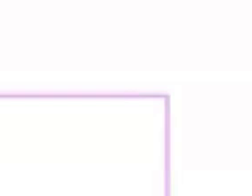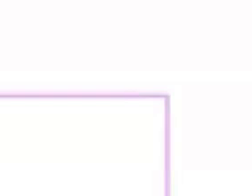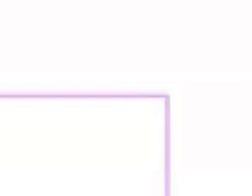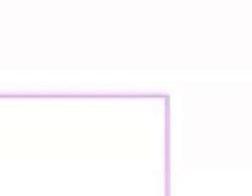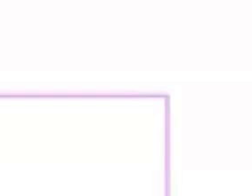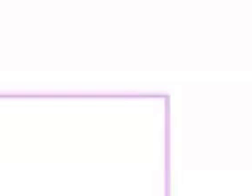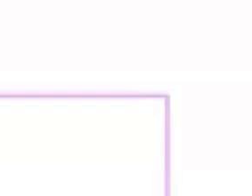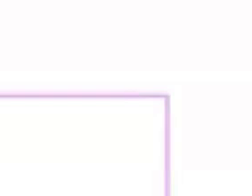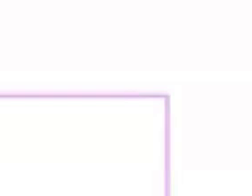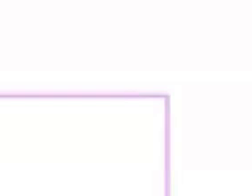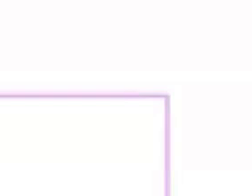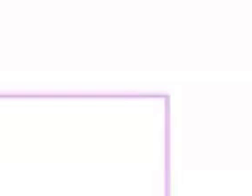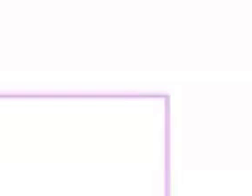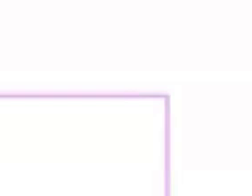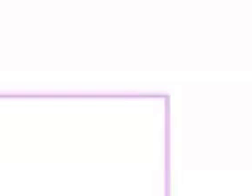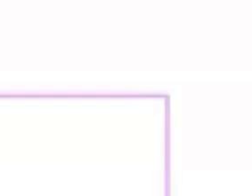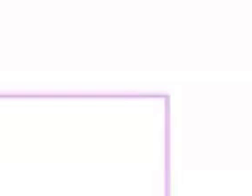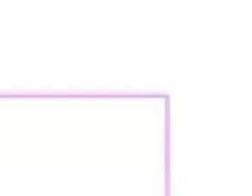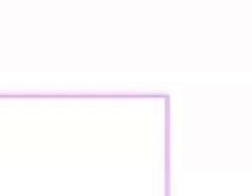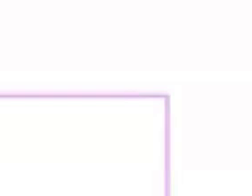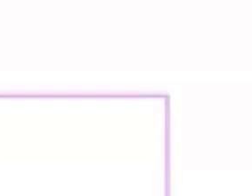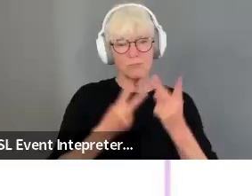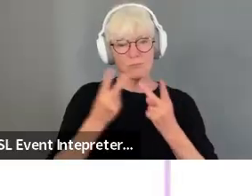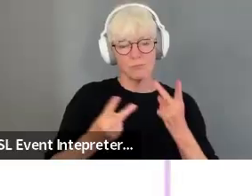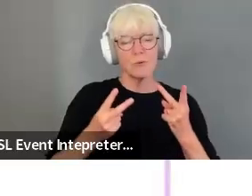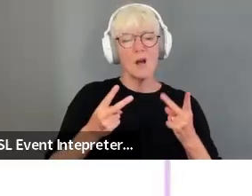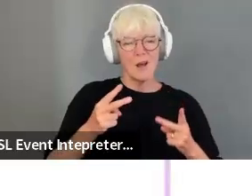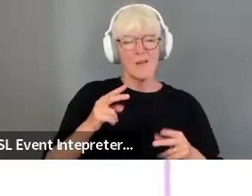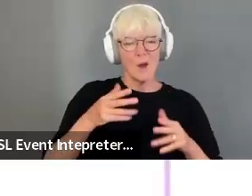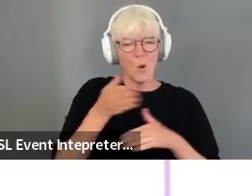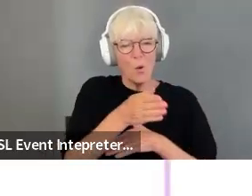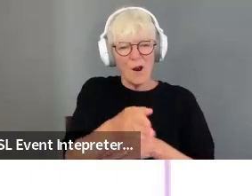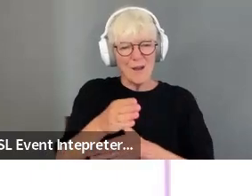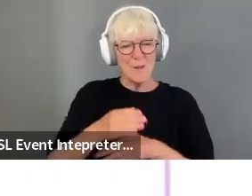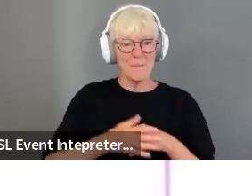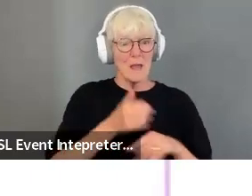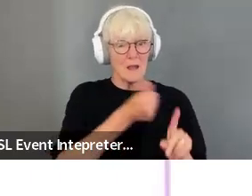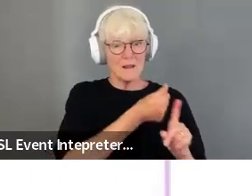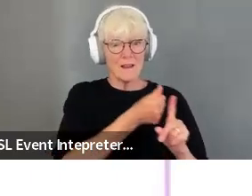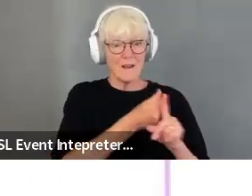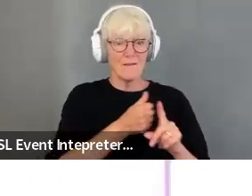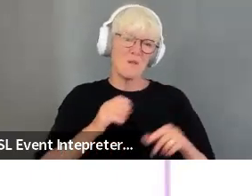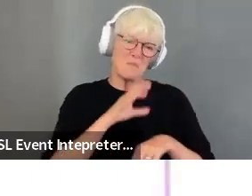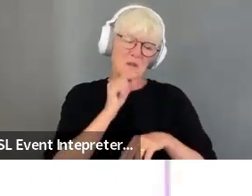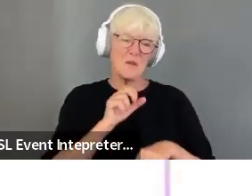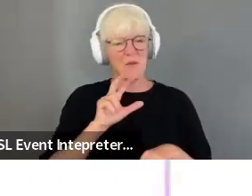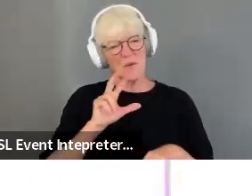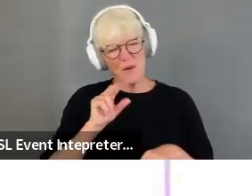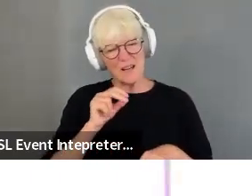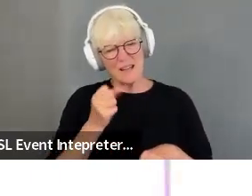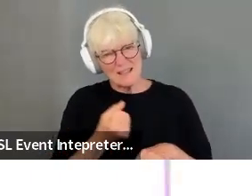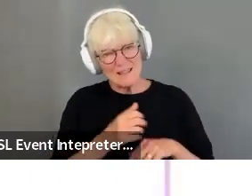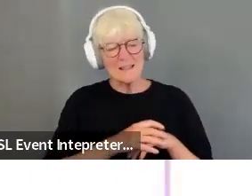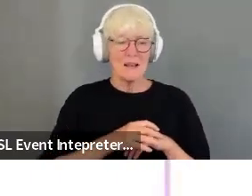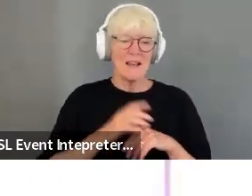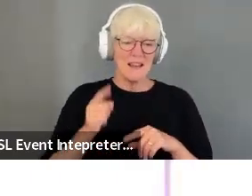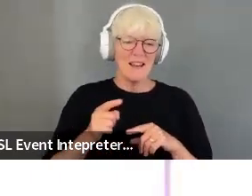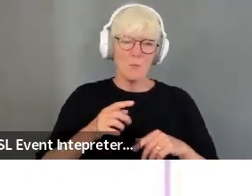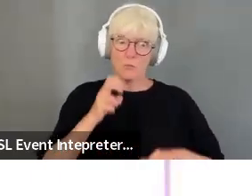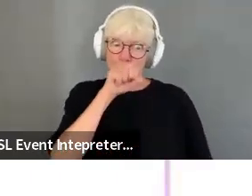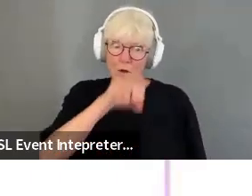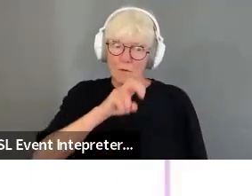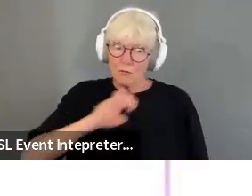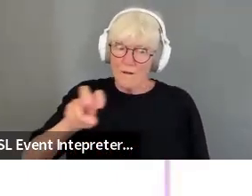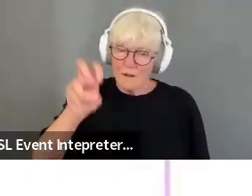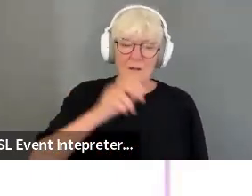is a picture of my brother Harrison visiting the Georgia Aquarium. Harrison is in his early 30s and loves to travel. He also has